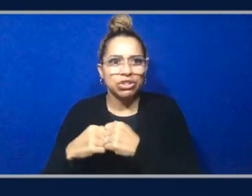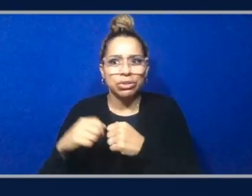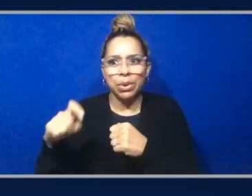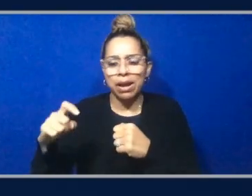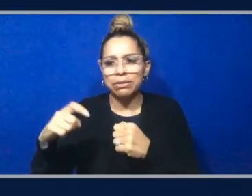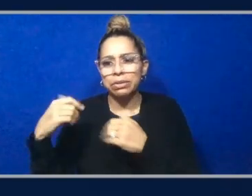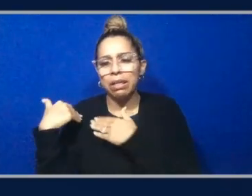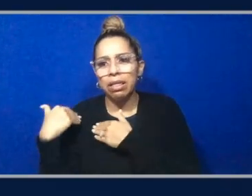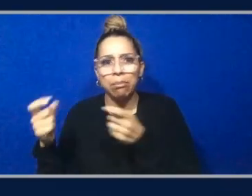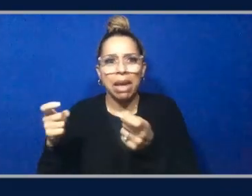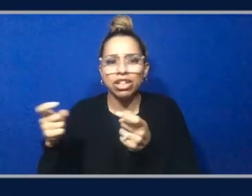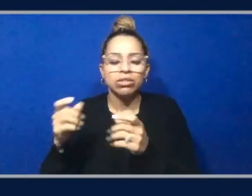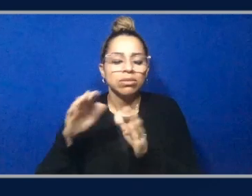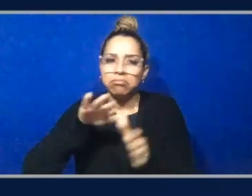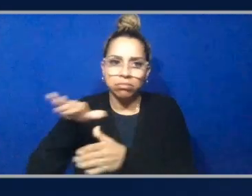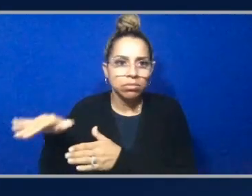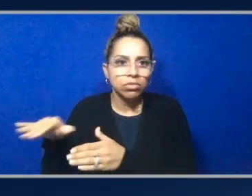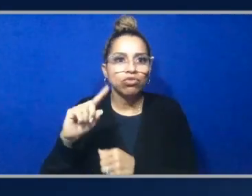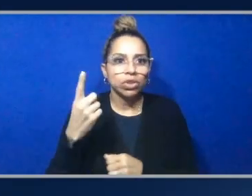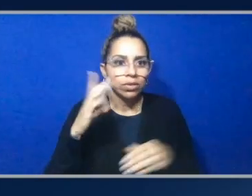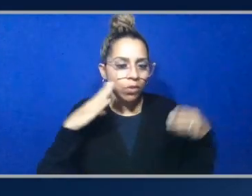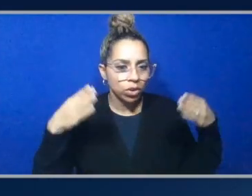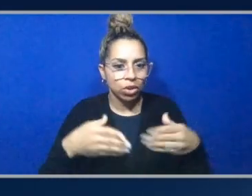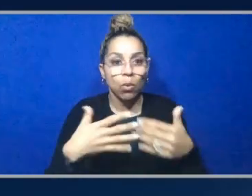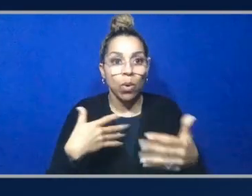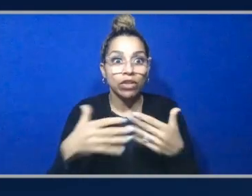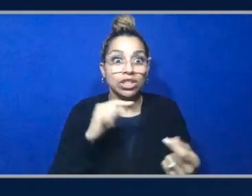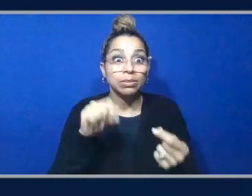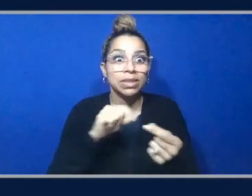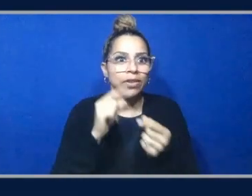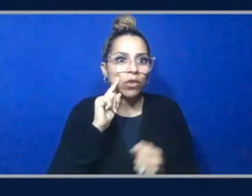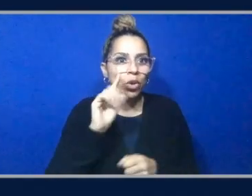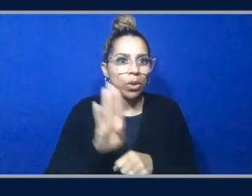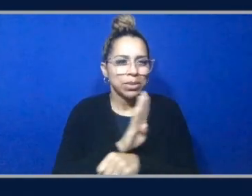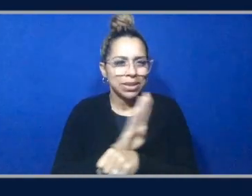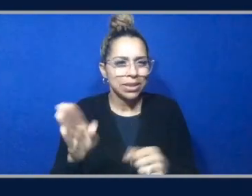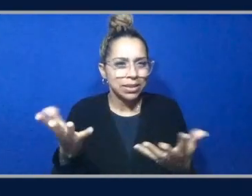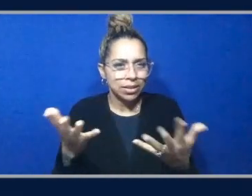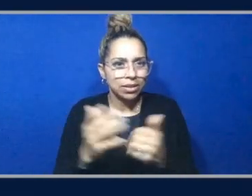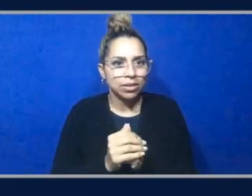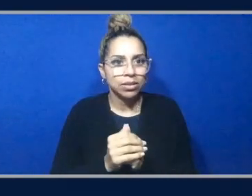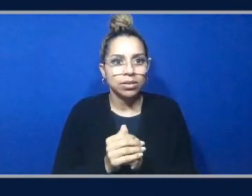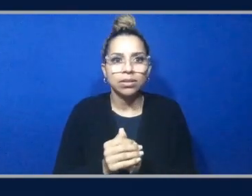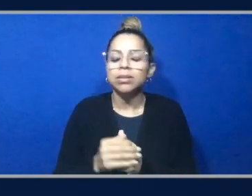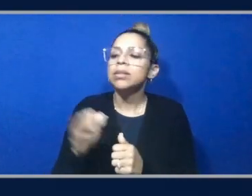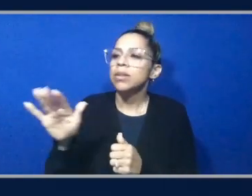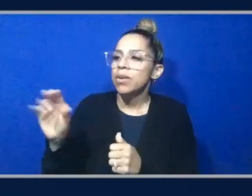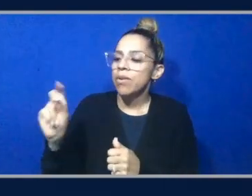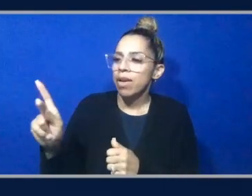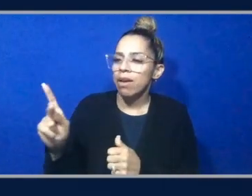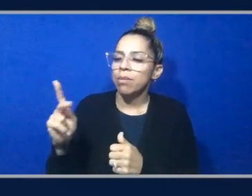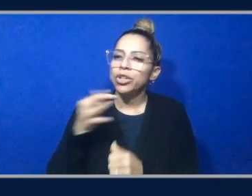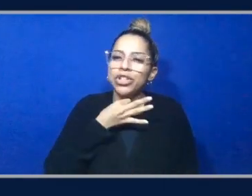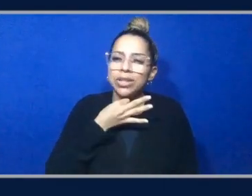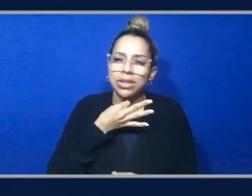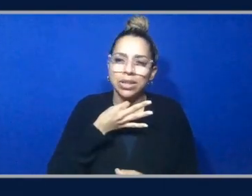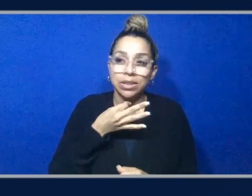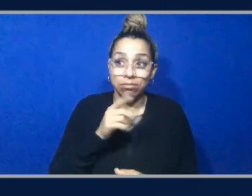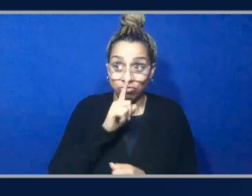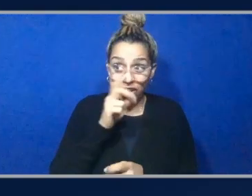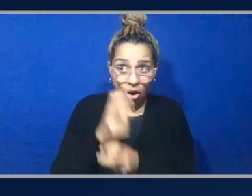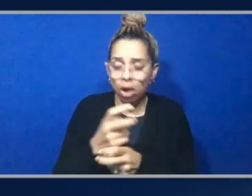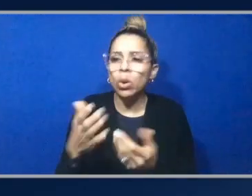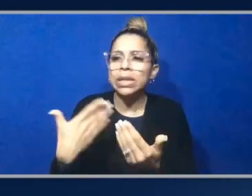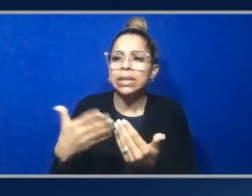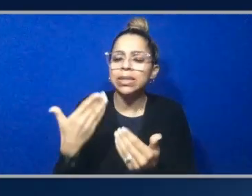that are critical for your business or specific to your business. Maybe. Is it hard or, or how easy is it to, to see the auto